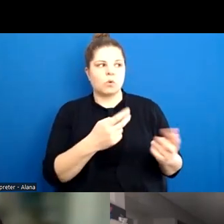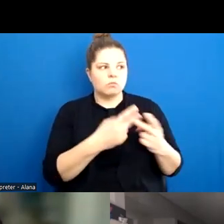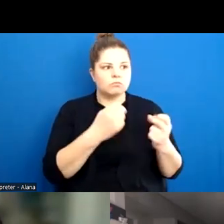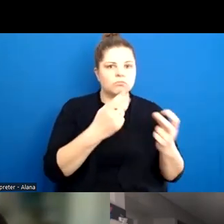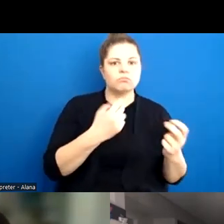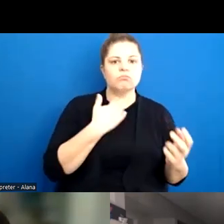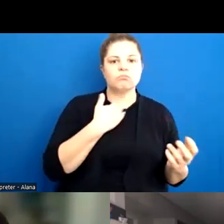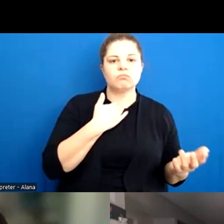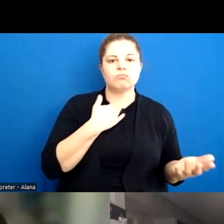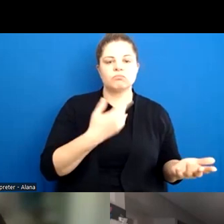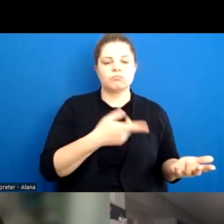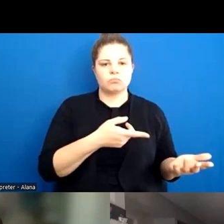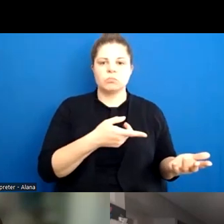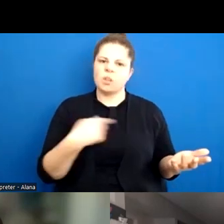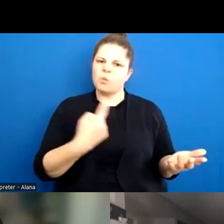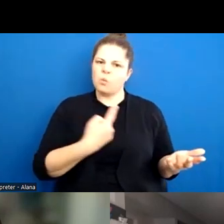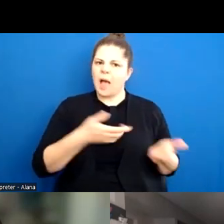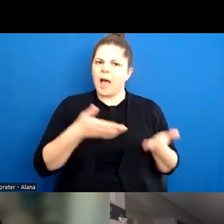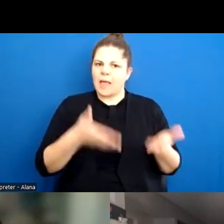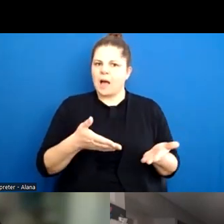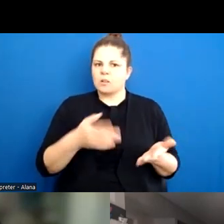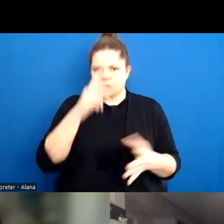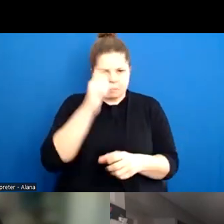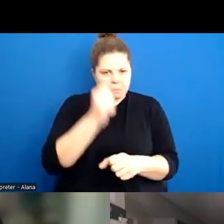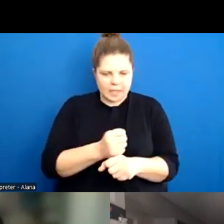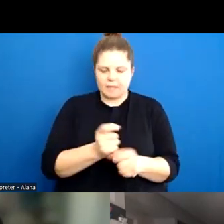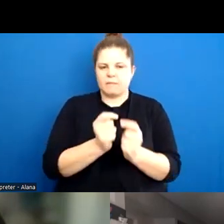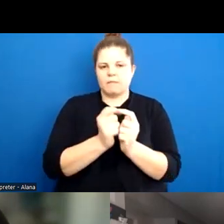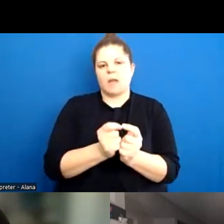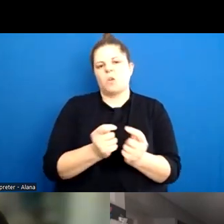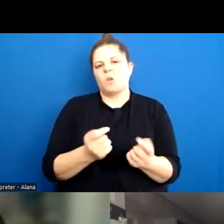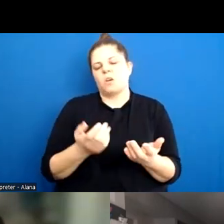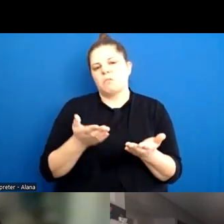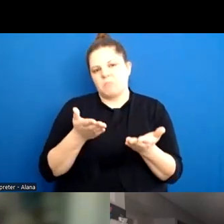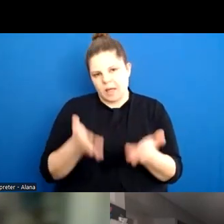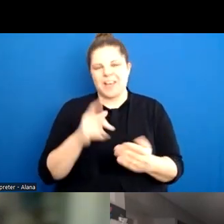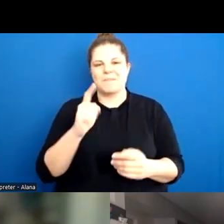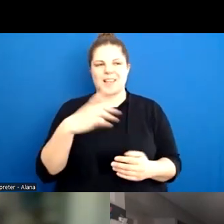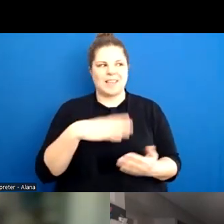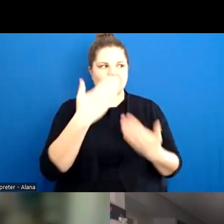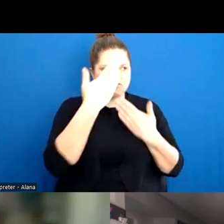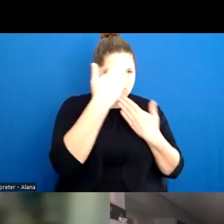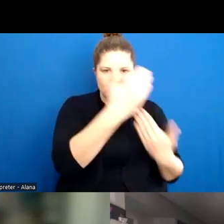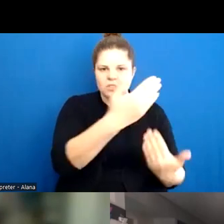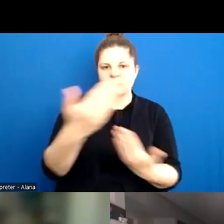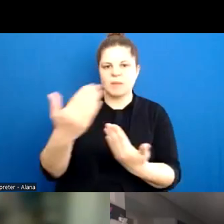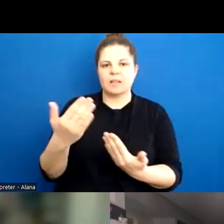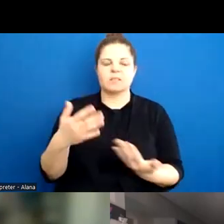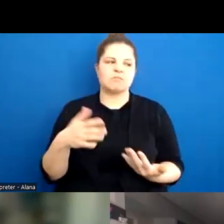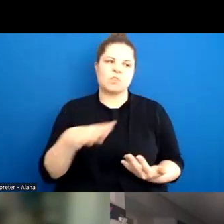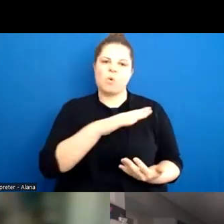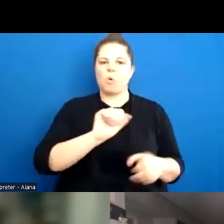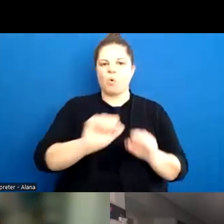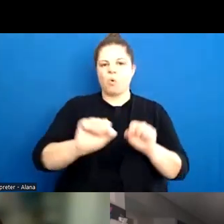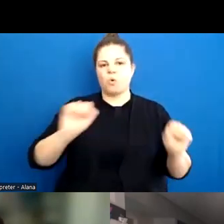then we're allowed to have those, but we need to be, you know, really respectful that every individual will have their own